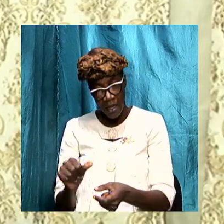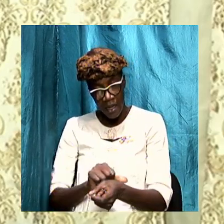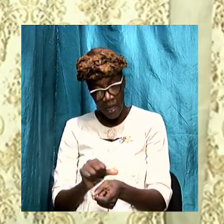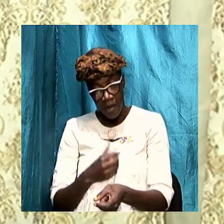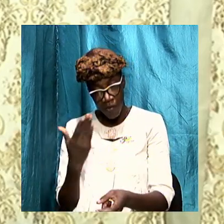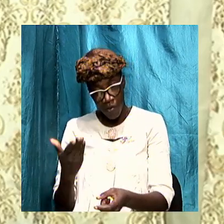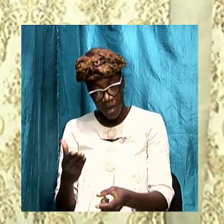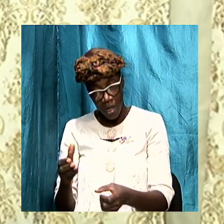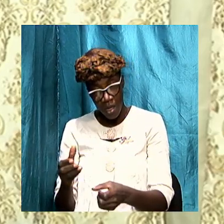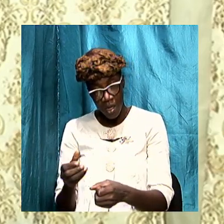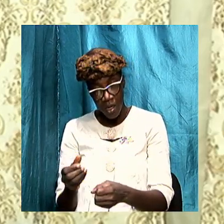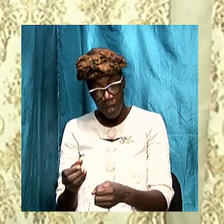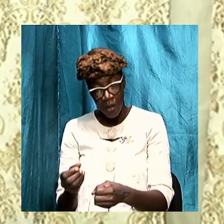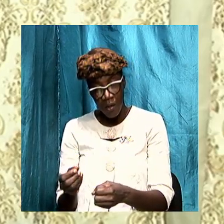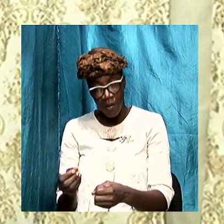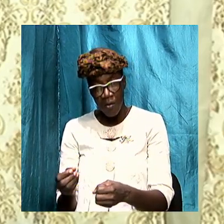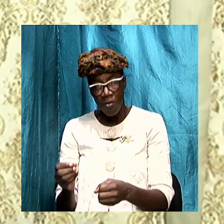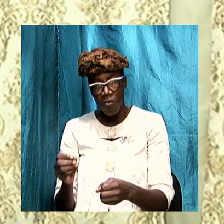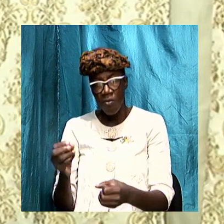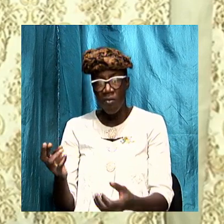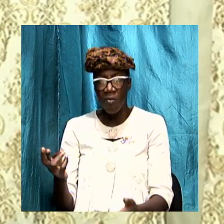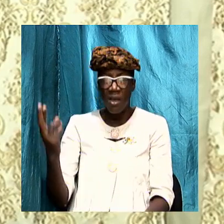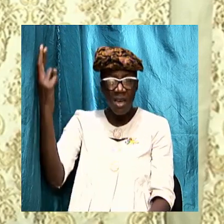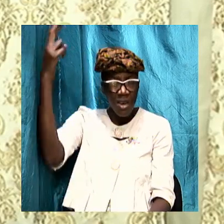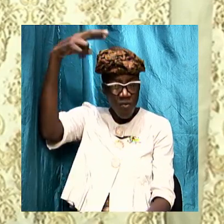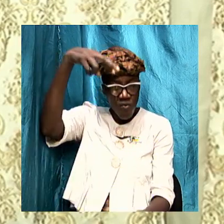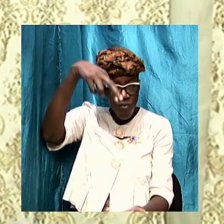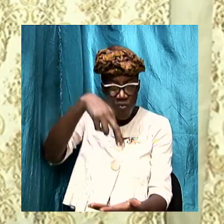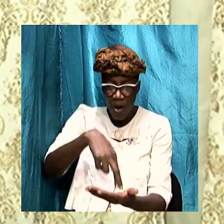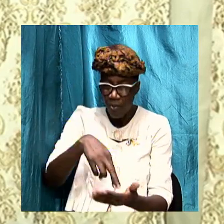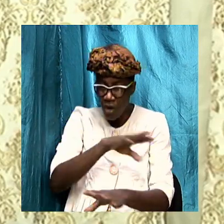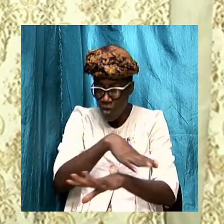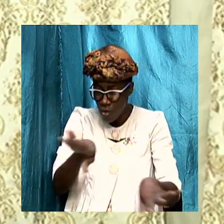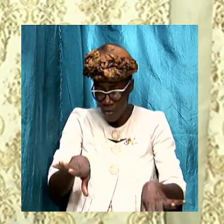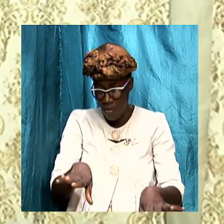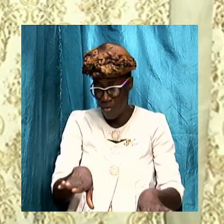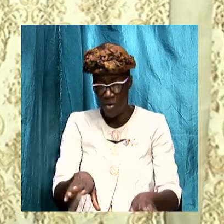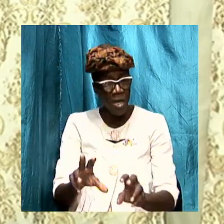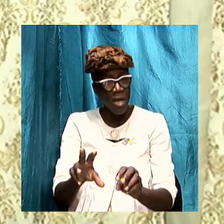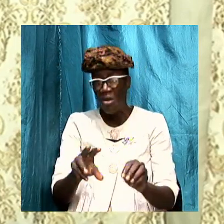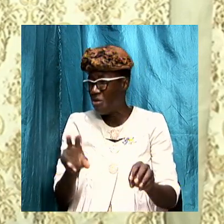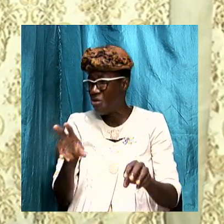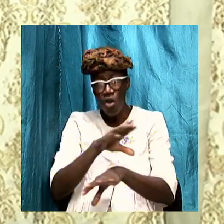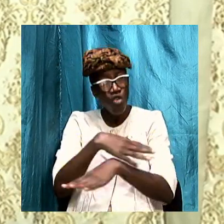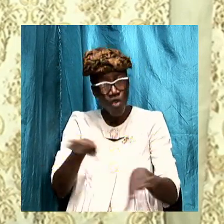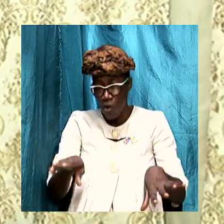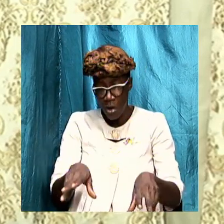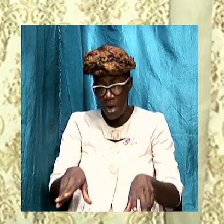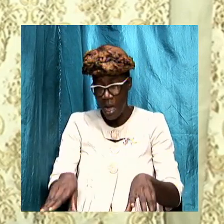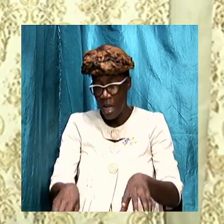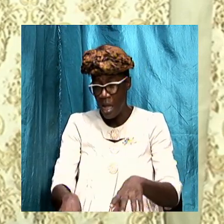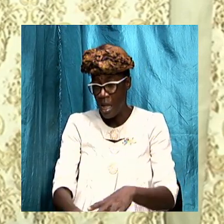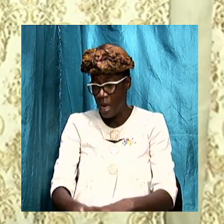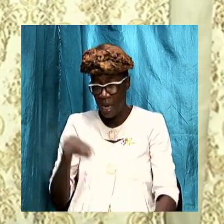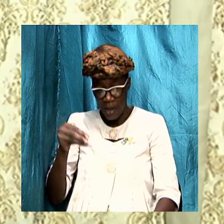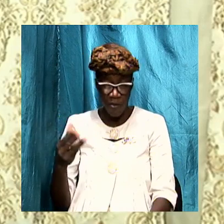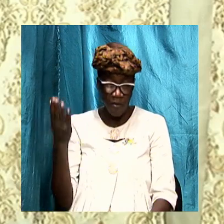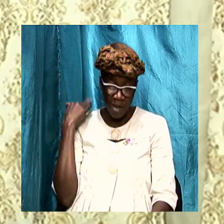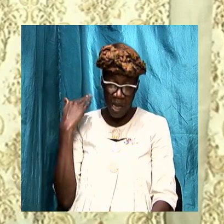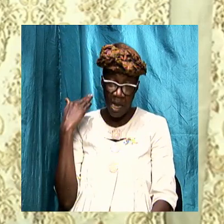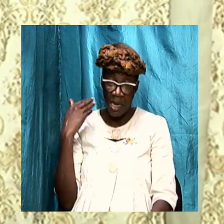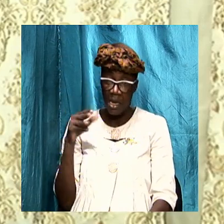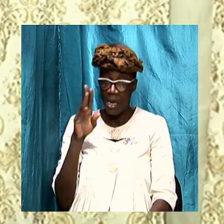of us make it in the rapture none of us ought to be left behind if we are left behind it is our fault